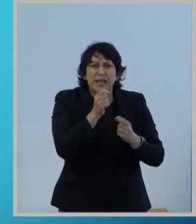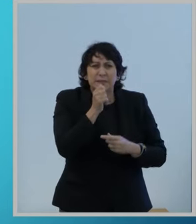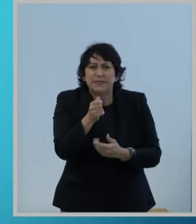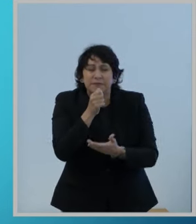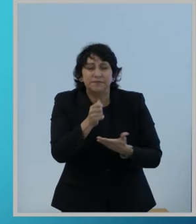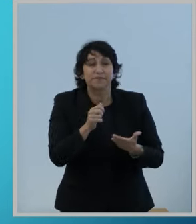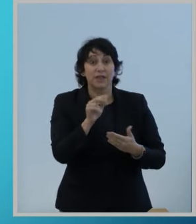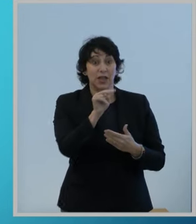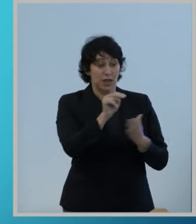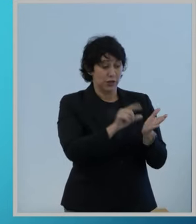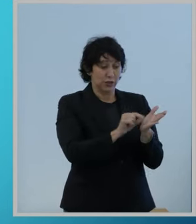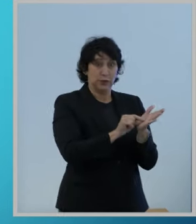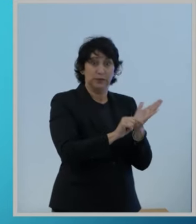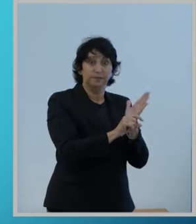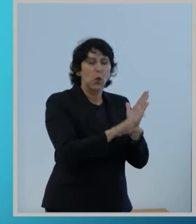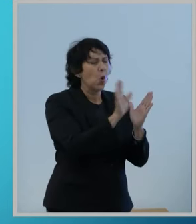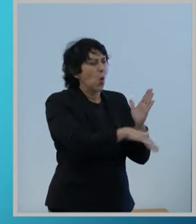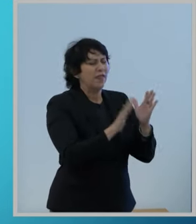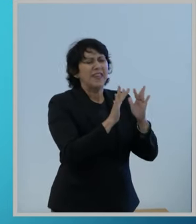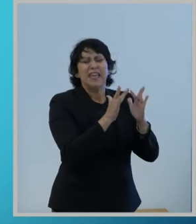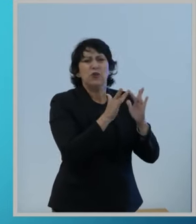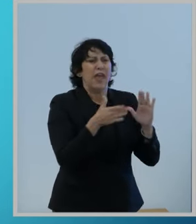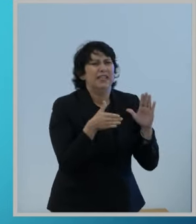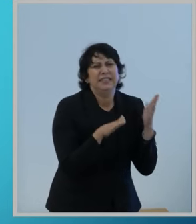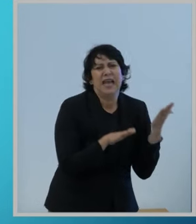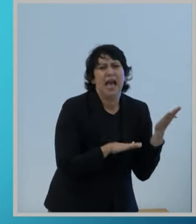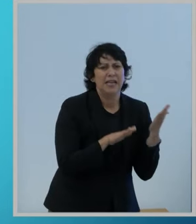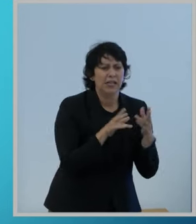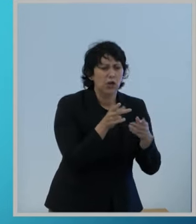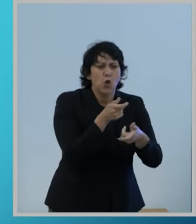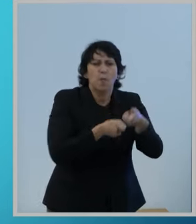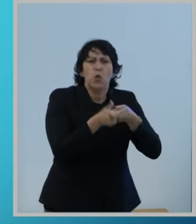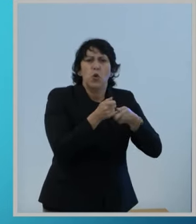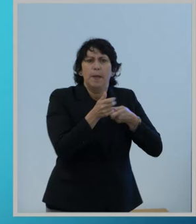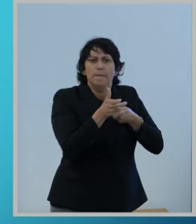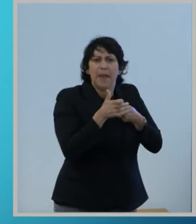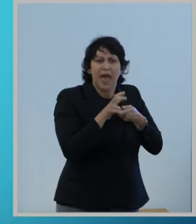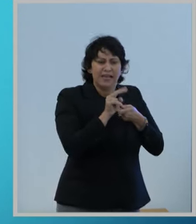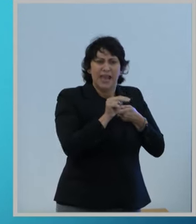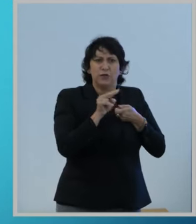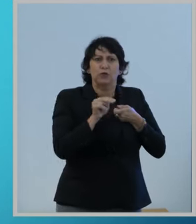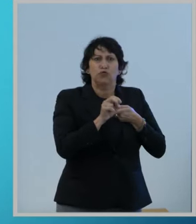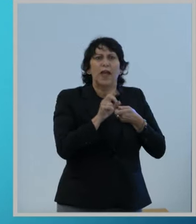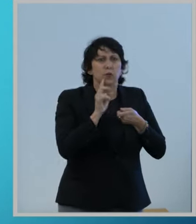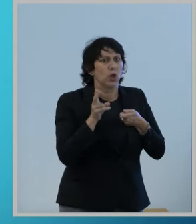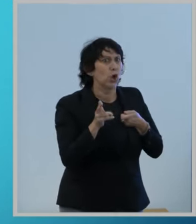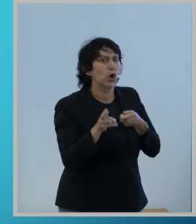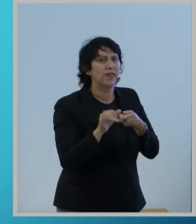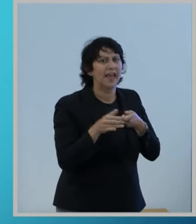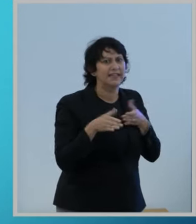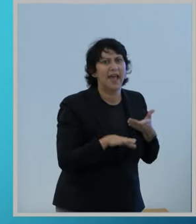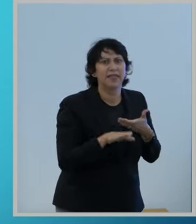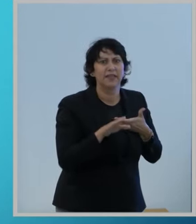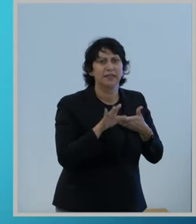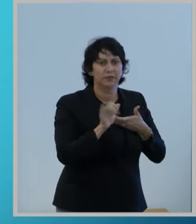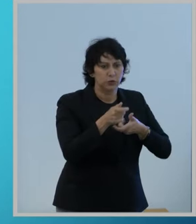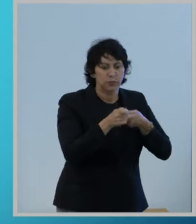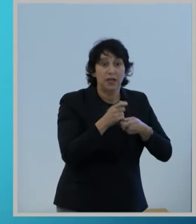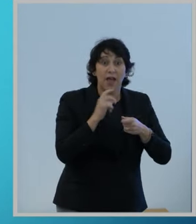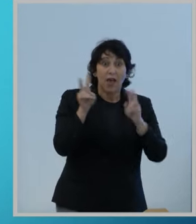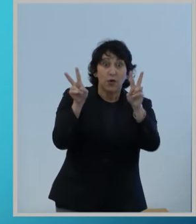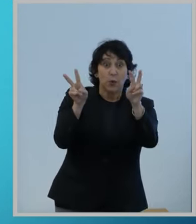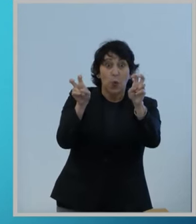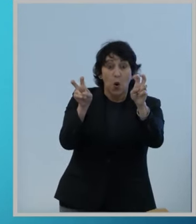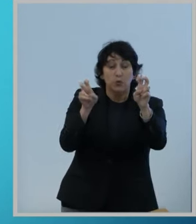headlined, the Internet is dying, repealing net neutrality hastens that death. The article went on to state that, quote,